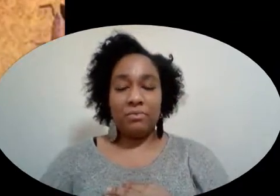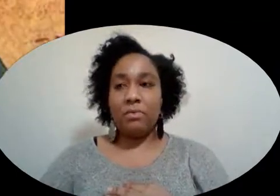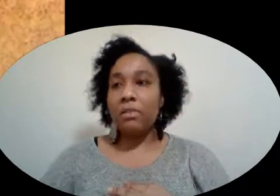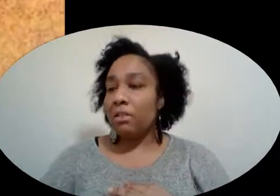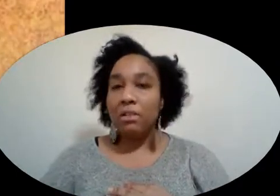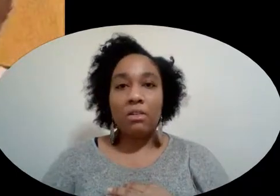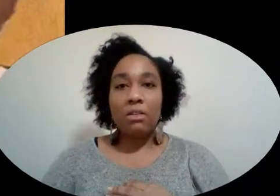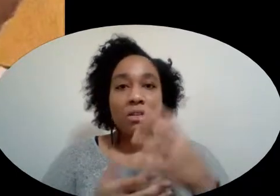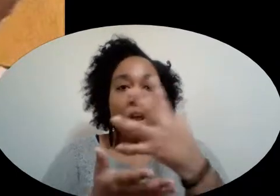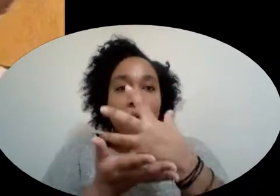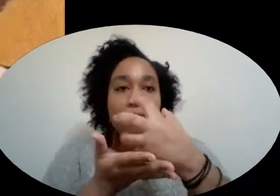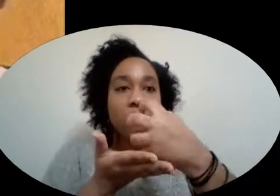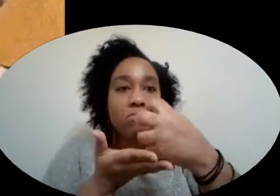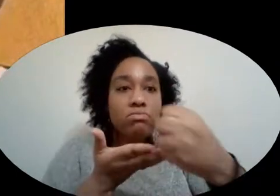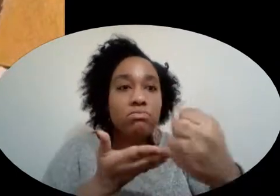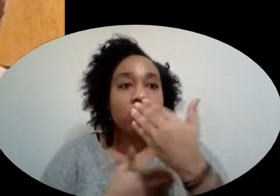I ran out of sugar